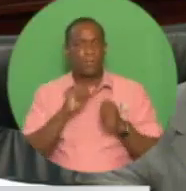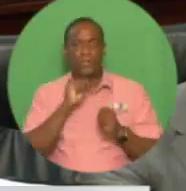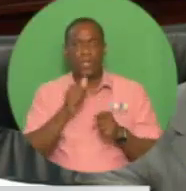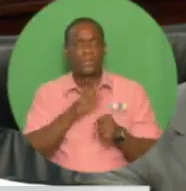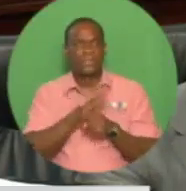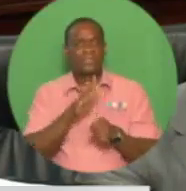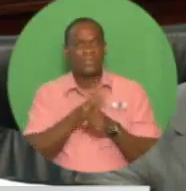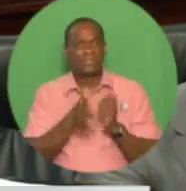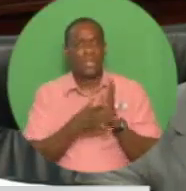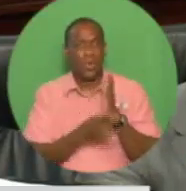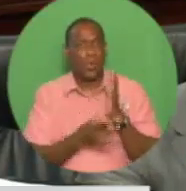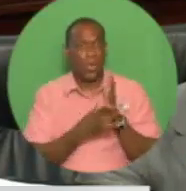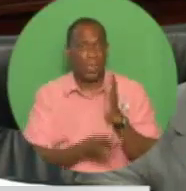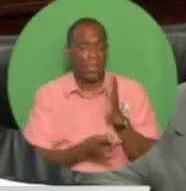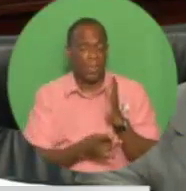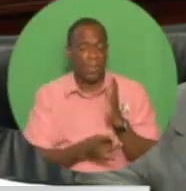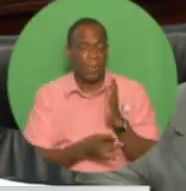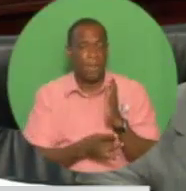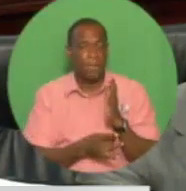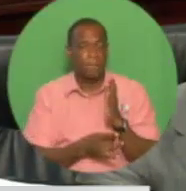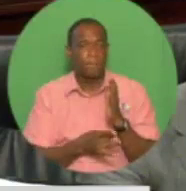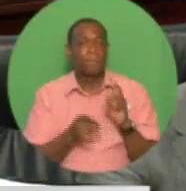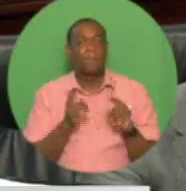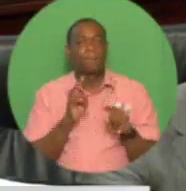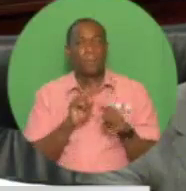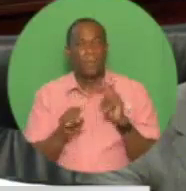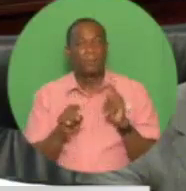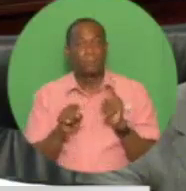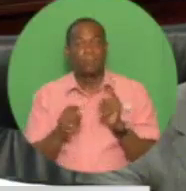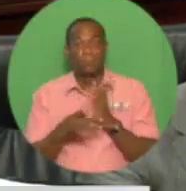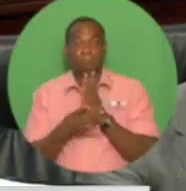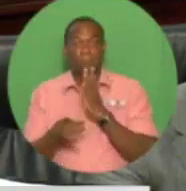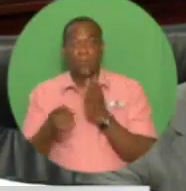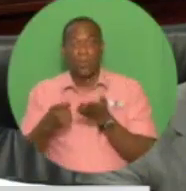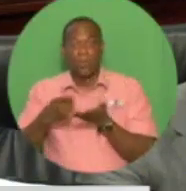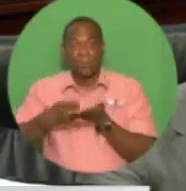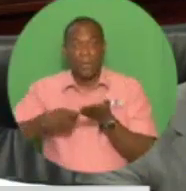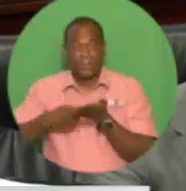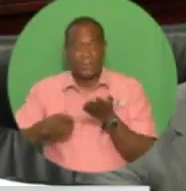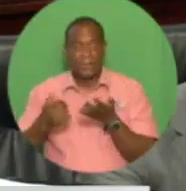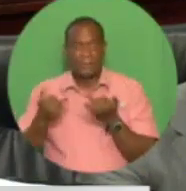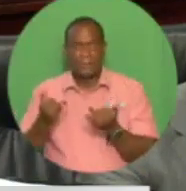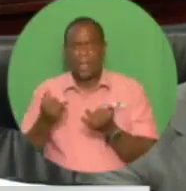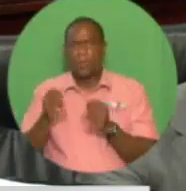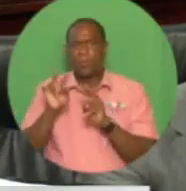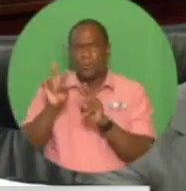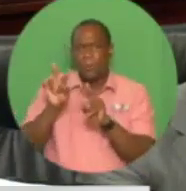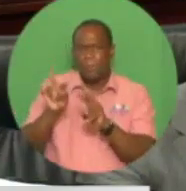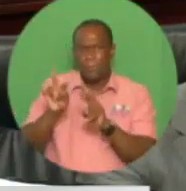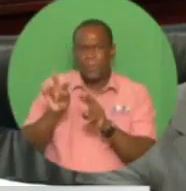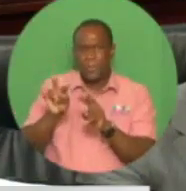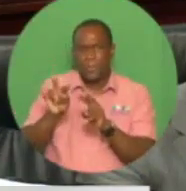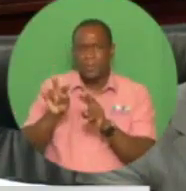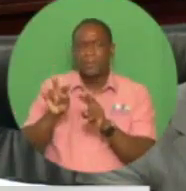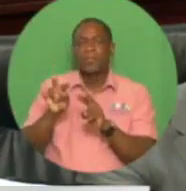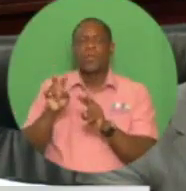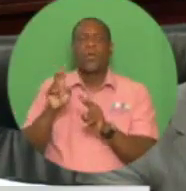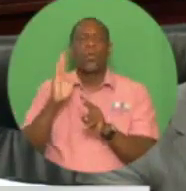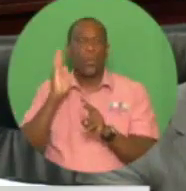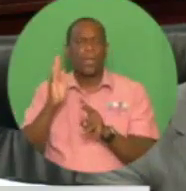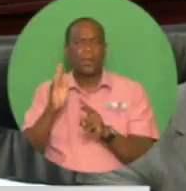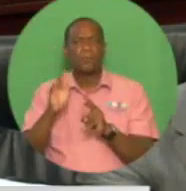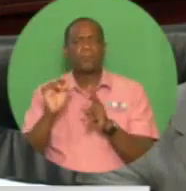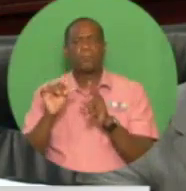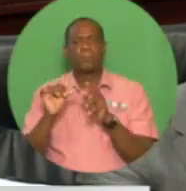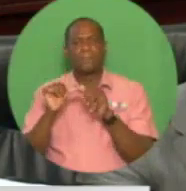production target. Oil prices are now projected by reputable international institutions to remain stable in the short